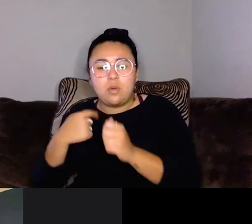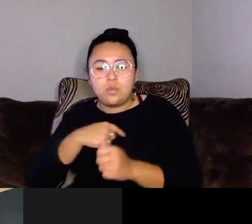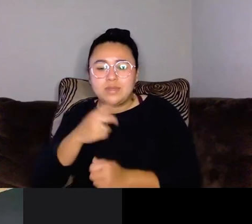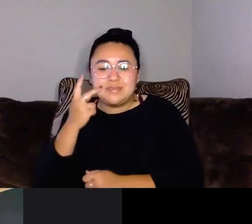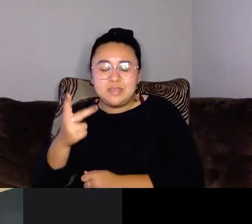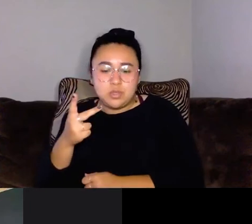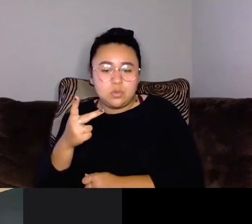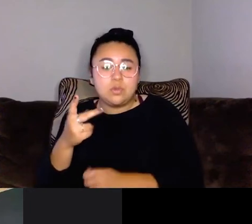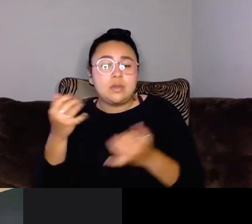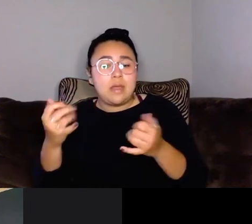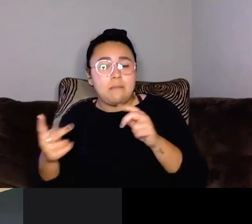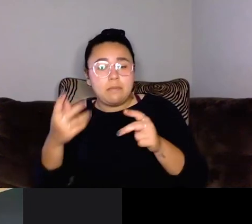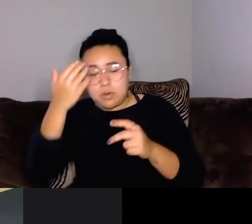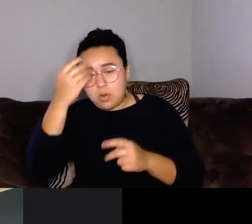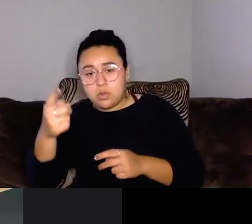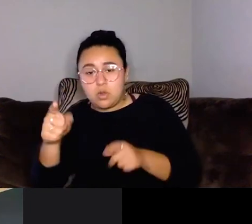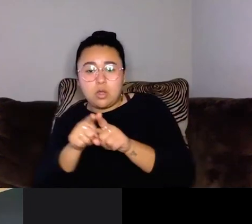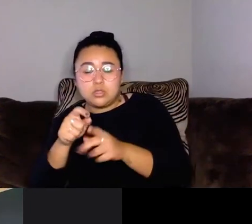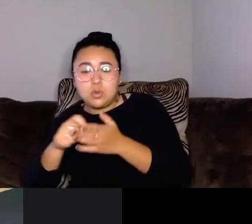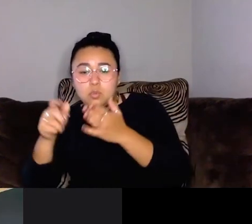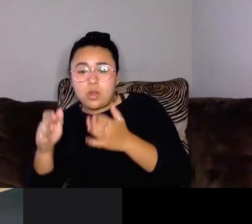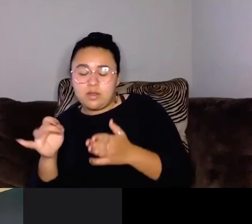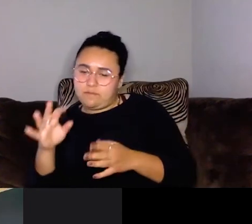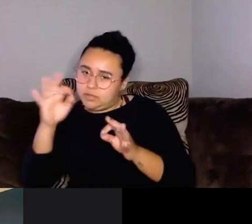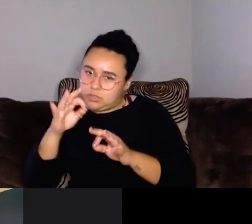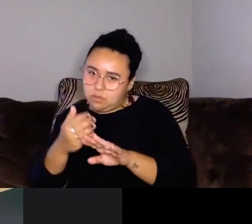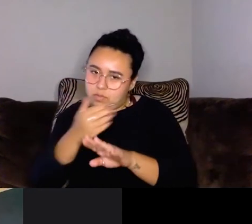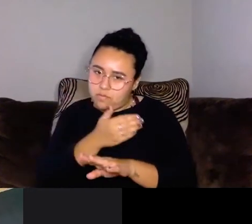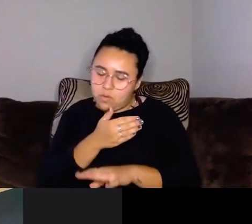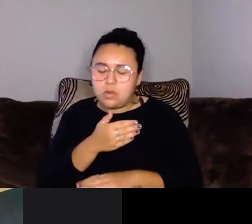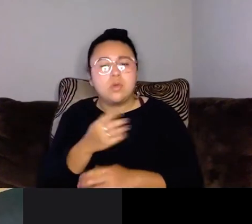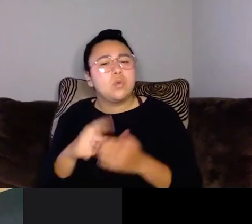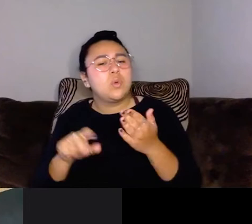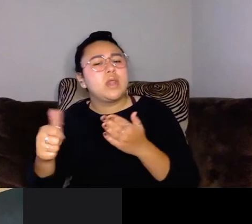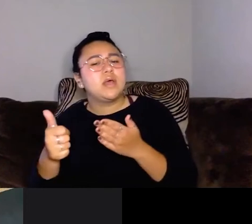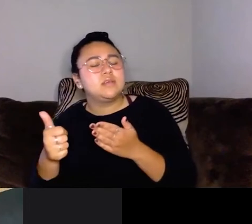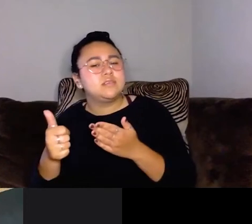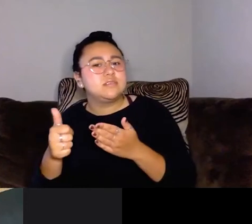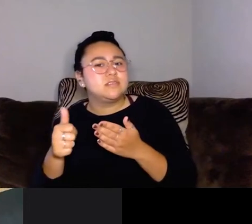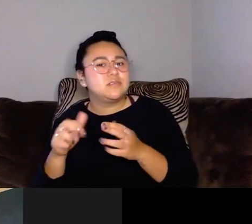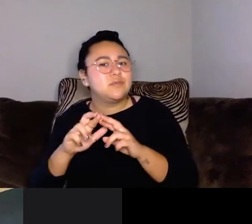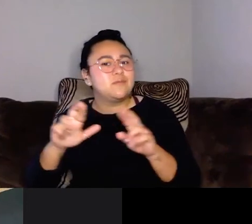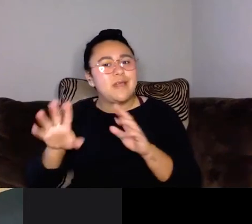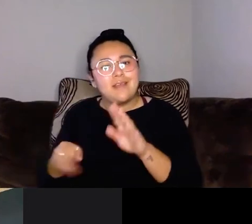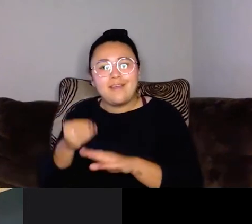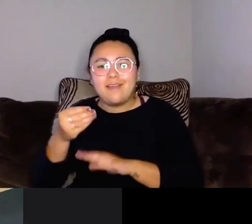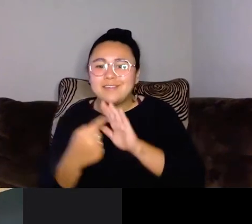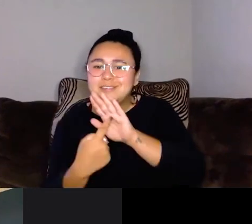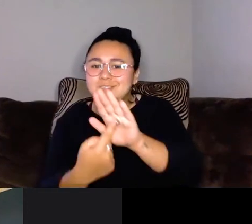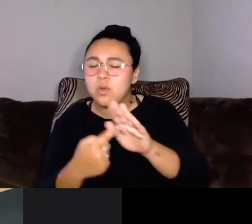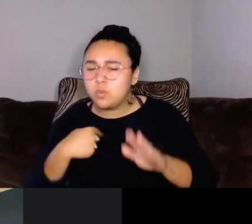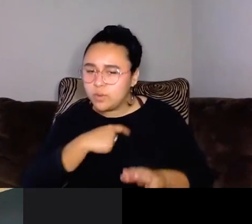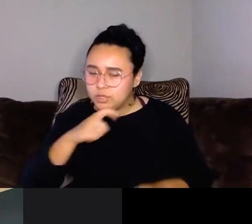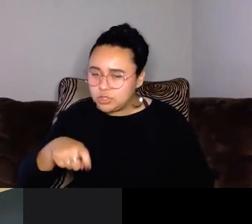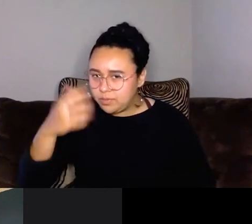folks know that you're also a writer if they didn't know that already, what else have you got in your bag of tricks that we need to be aware of?